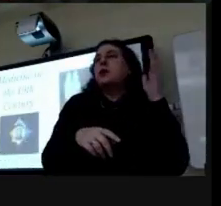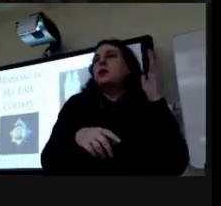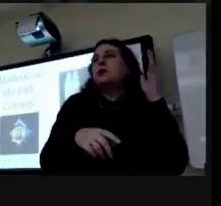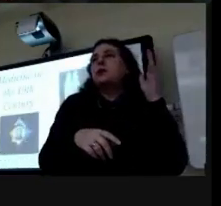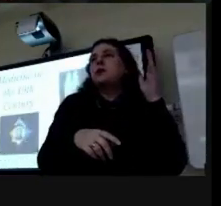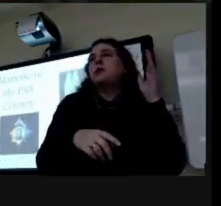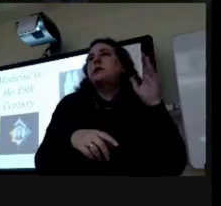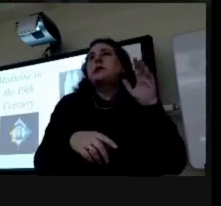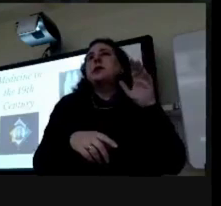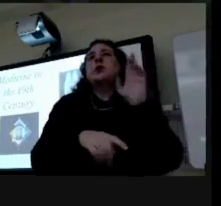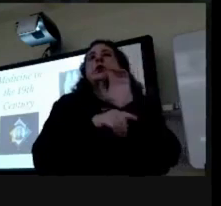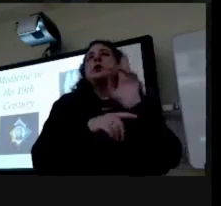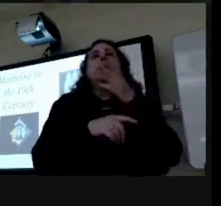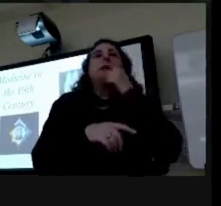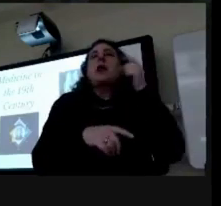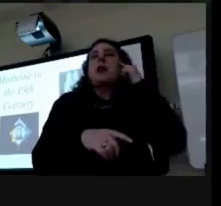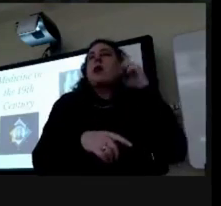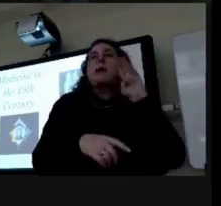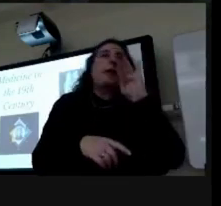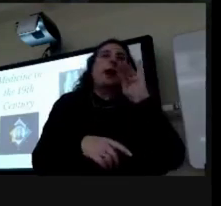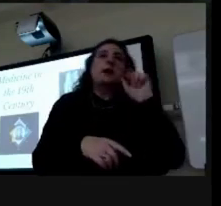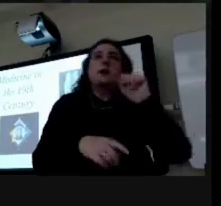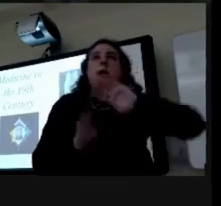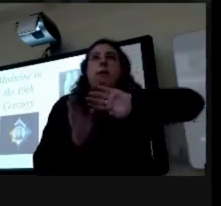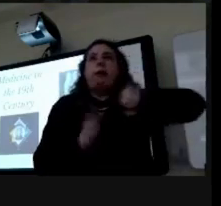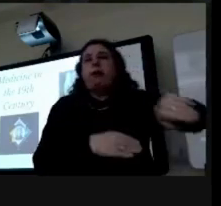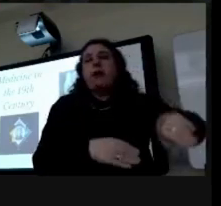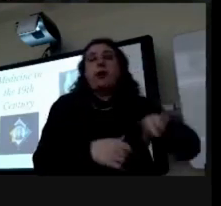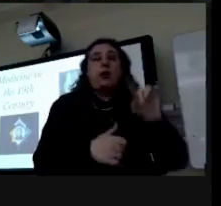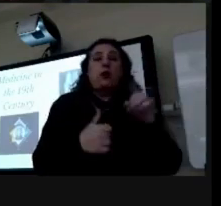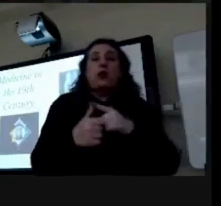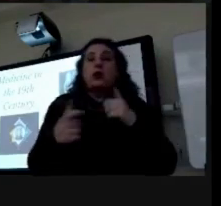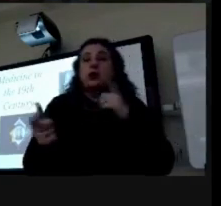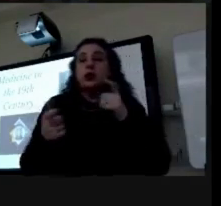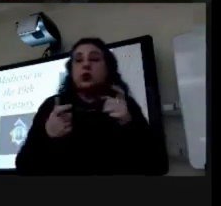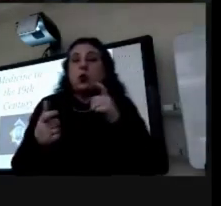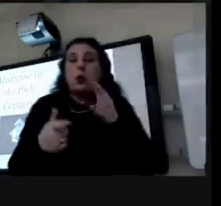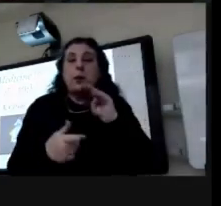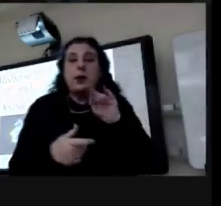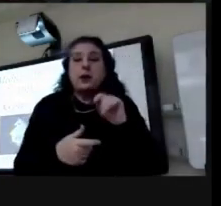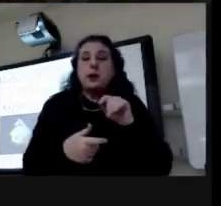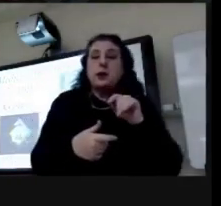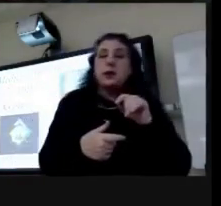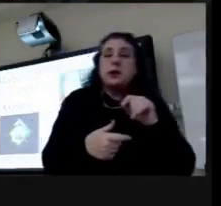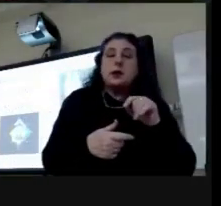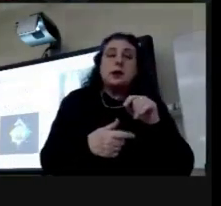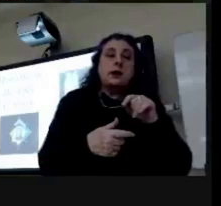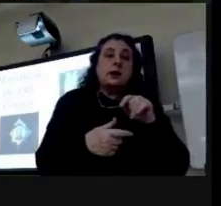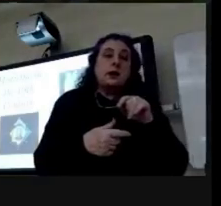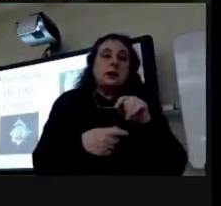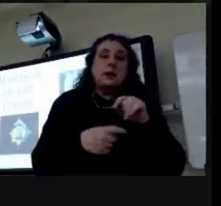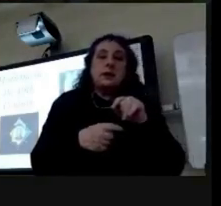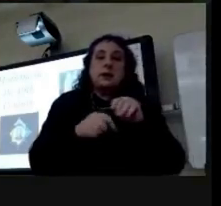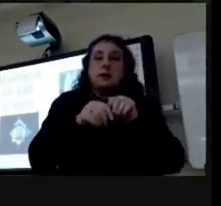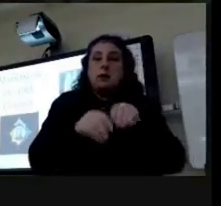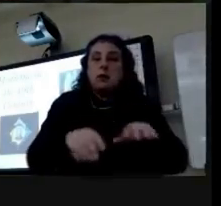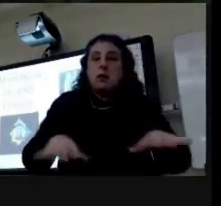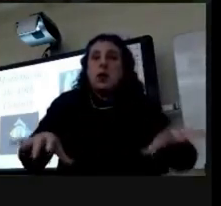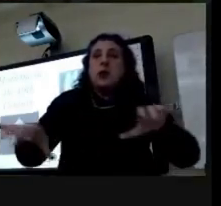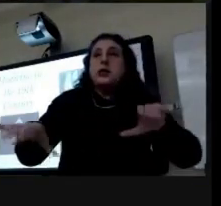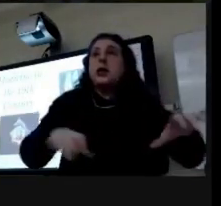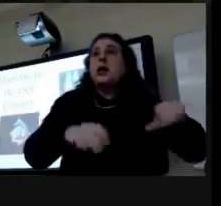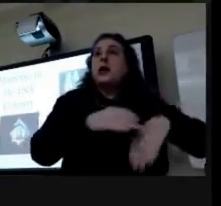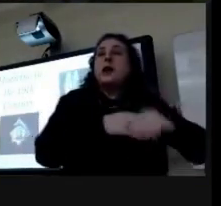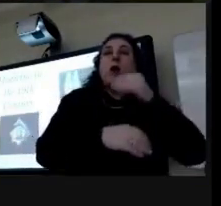asthma um efforts to control miasmas also extended to home design people who could